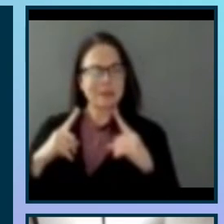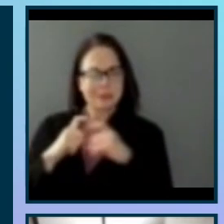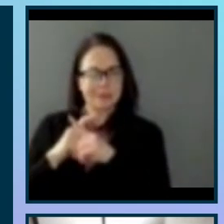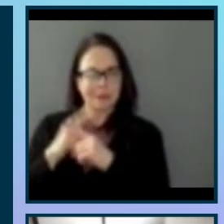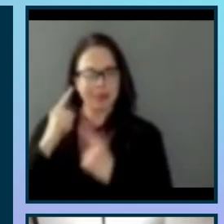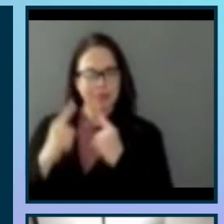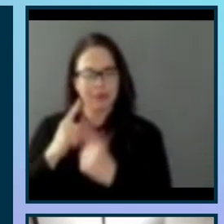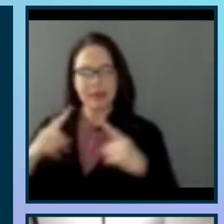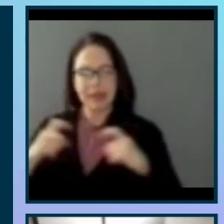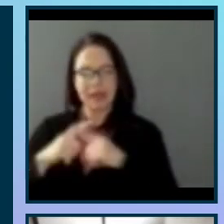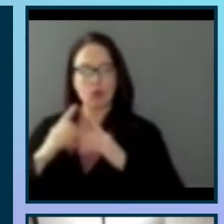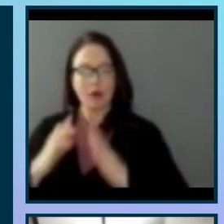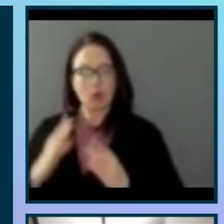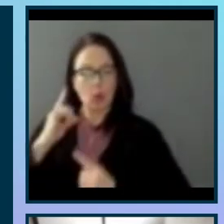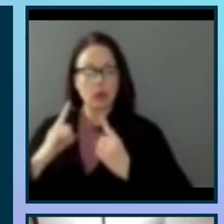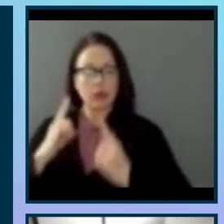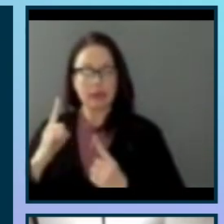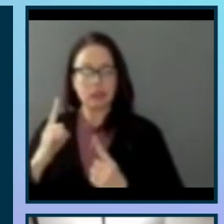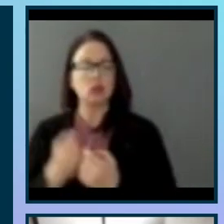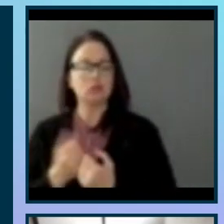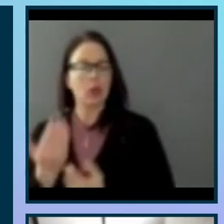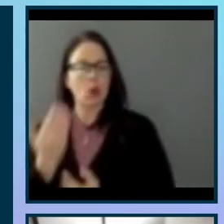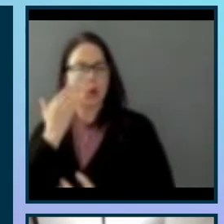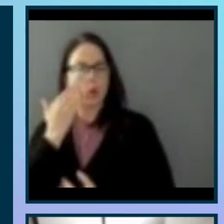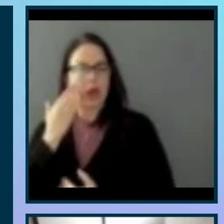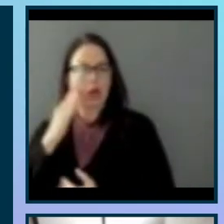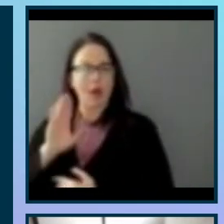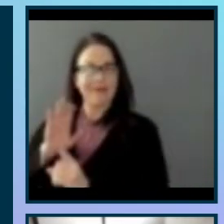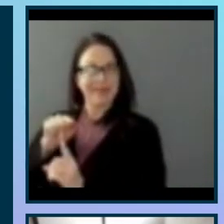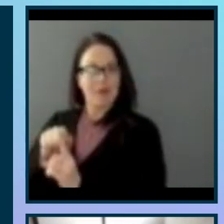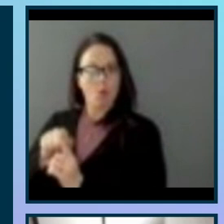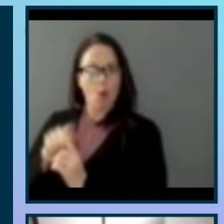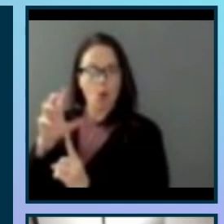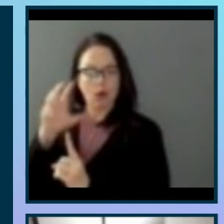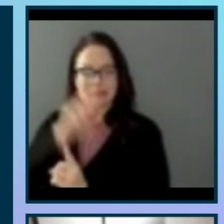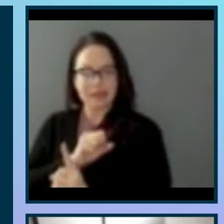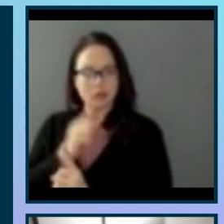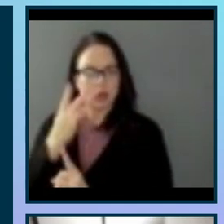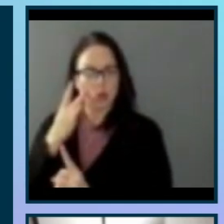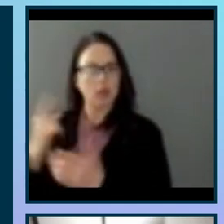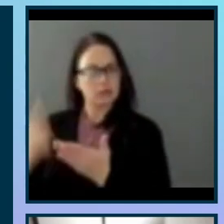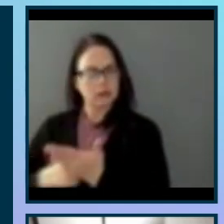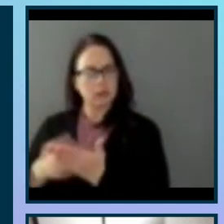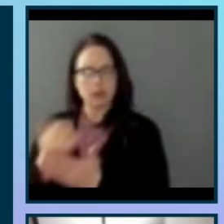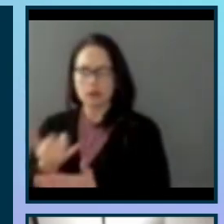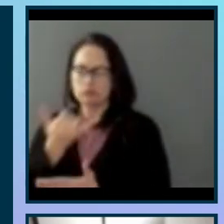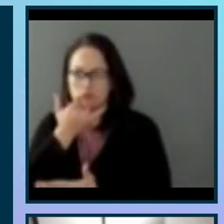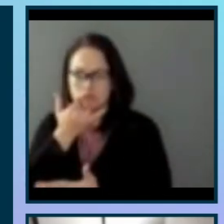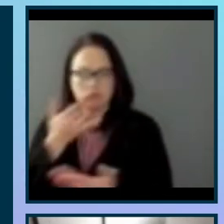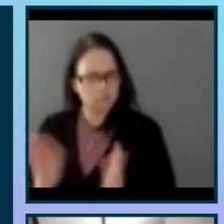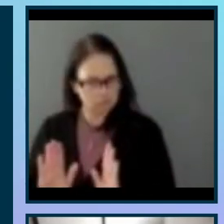thinker is attentive to assumptions because they are sometimes incorrect or misguided.